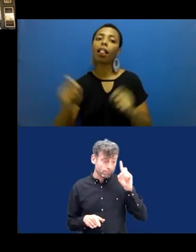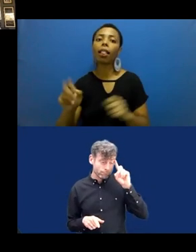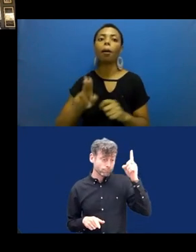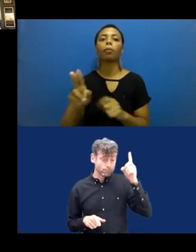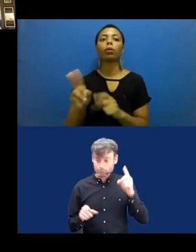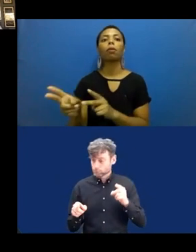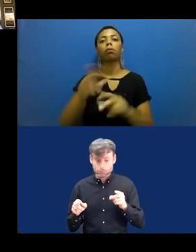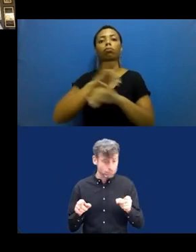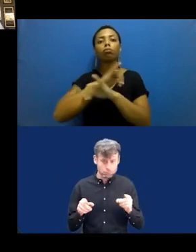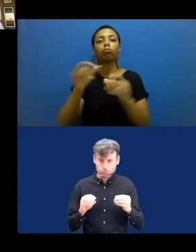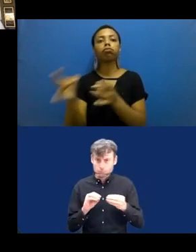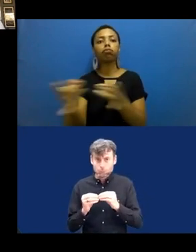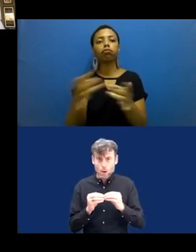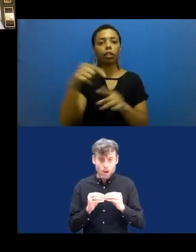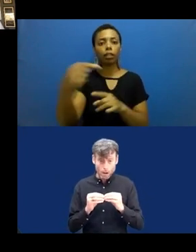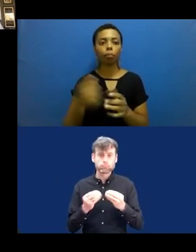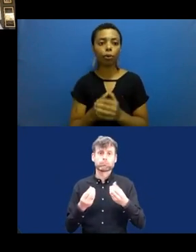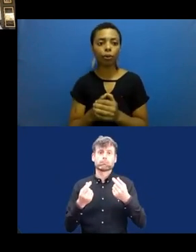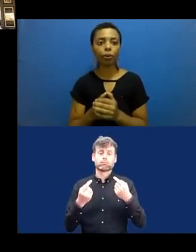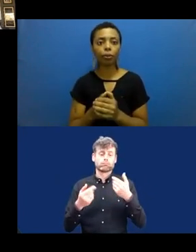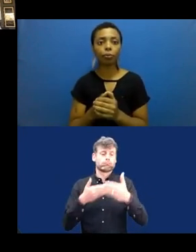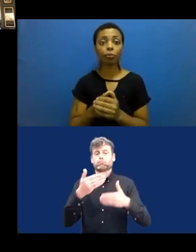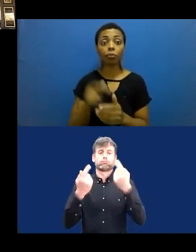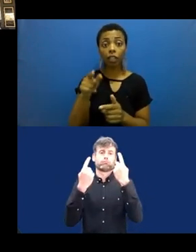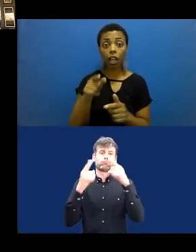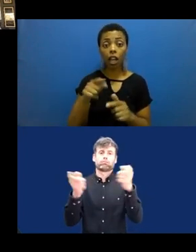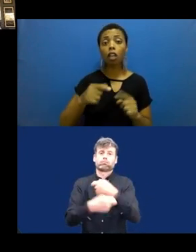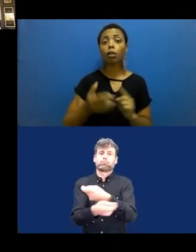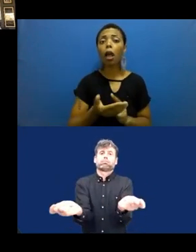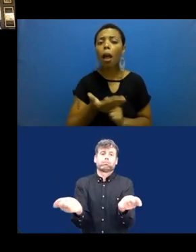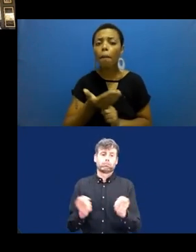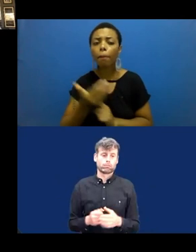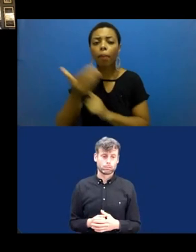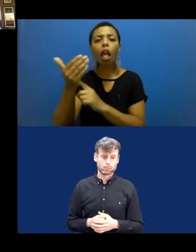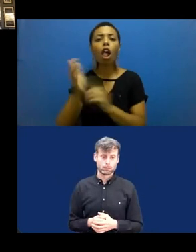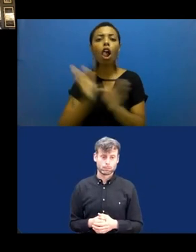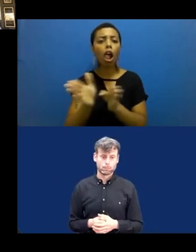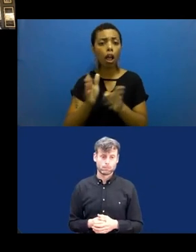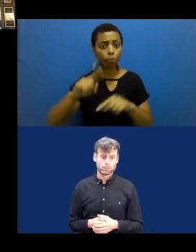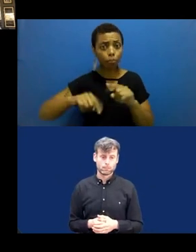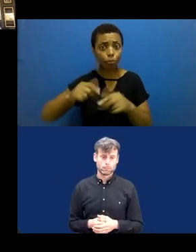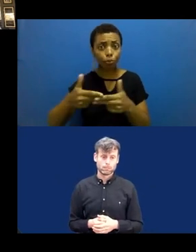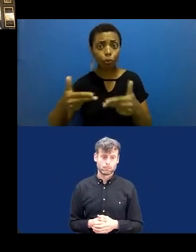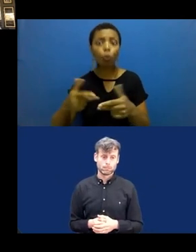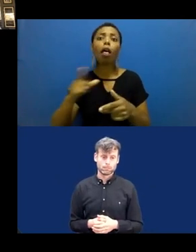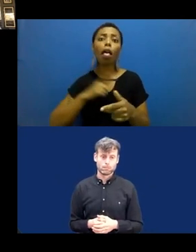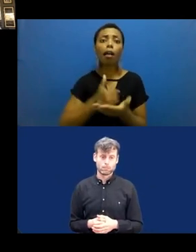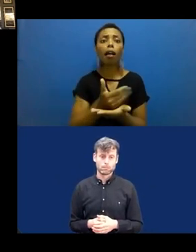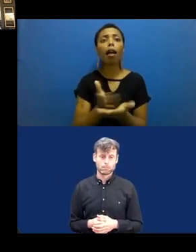Assistive products market is fragmented and covers groups of products that are not similar to the one to the other at all.